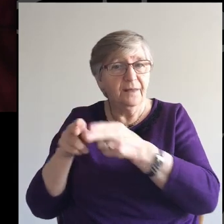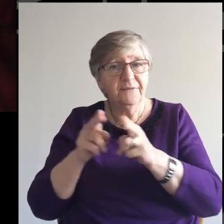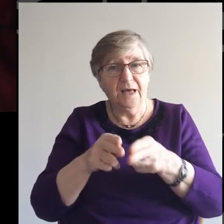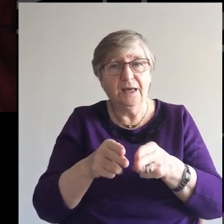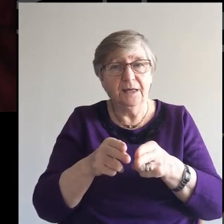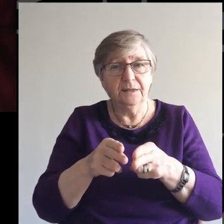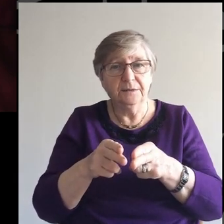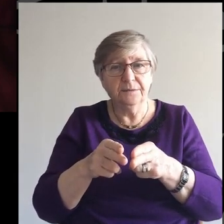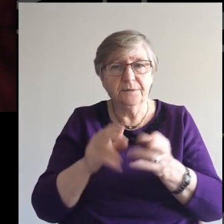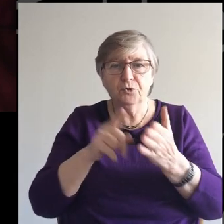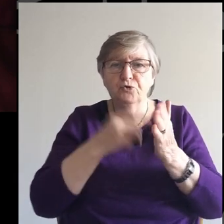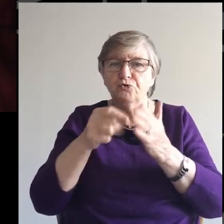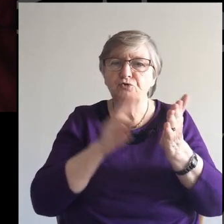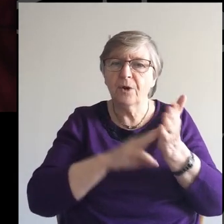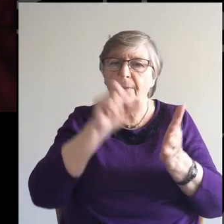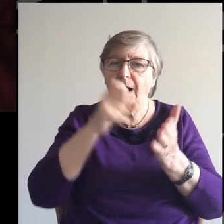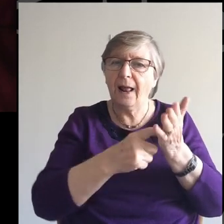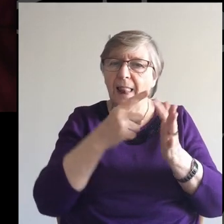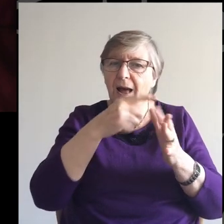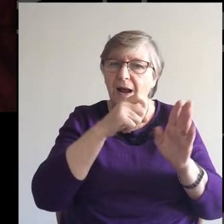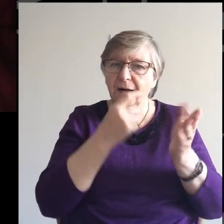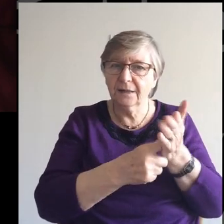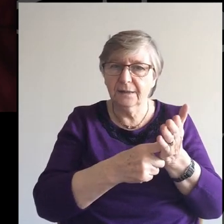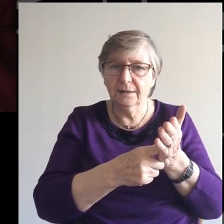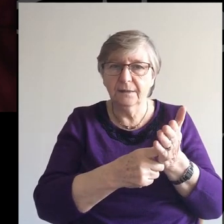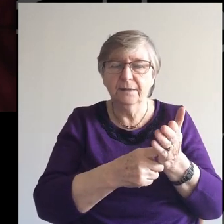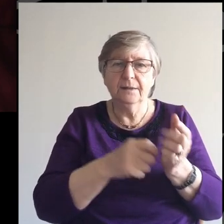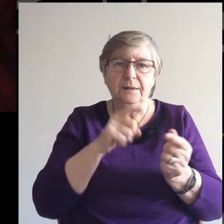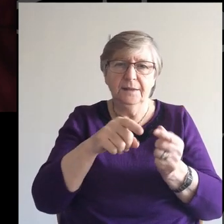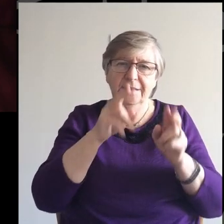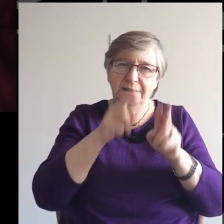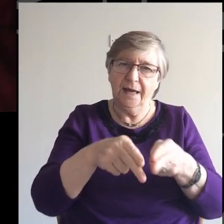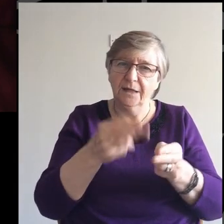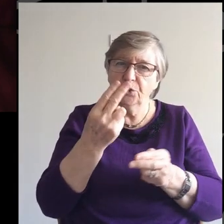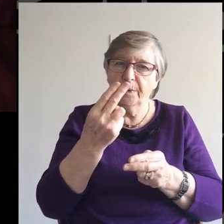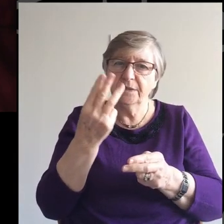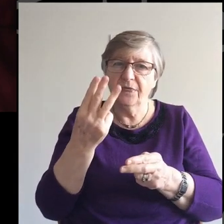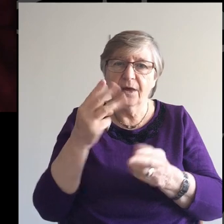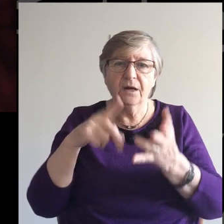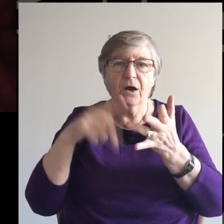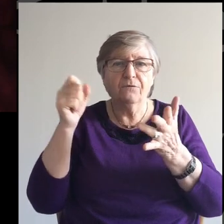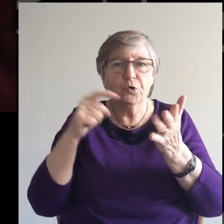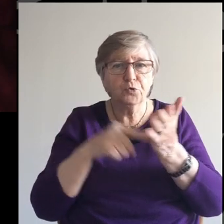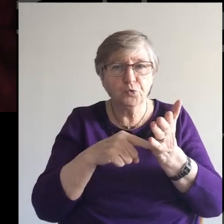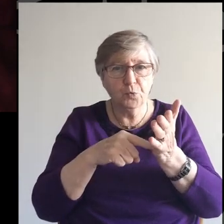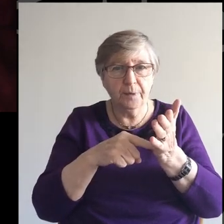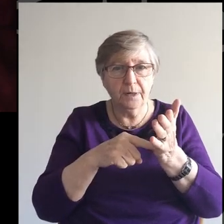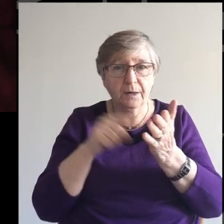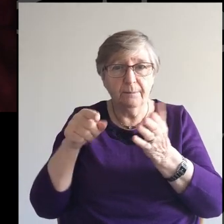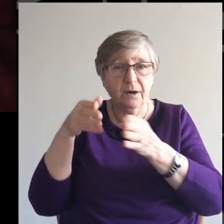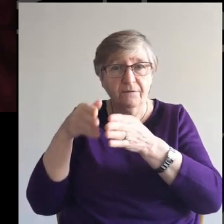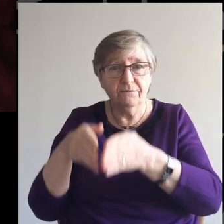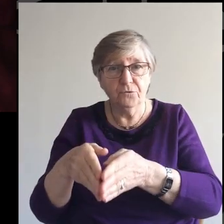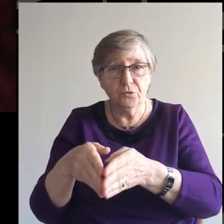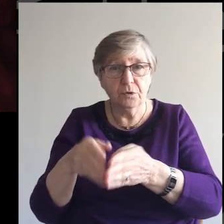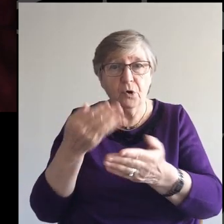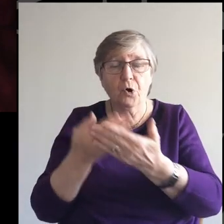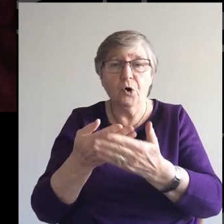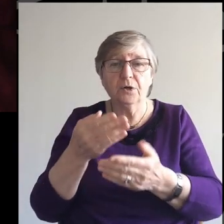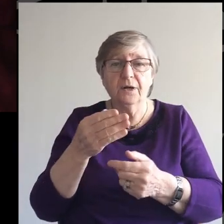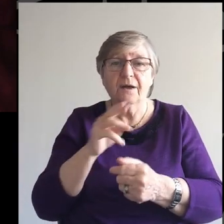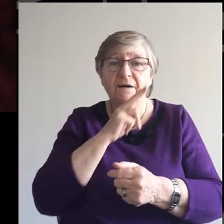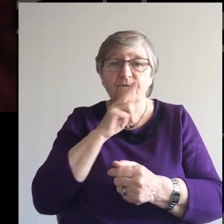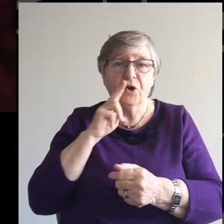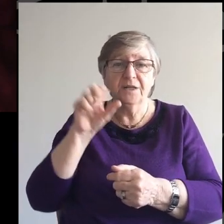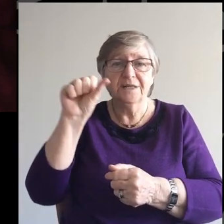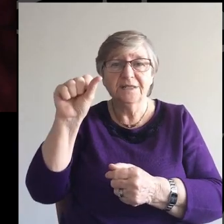Jim Clark The husband Of one of our members Margaret Jim had died On the 23rd of October But his funeral Is on Friday The 6th